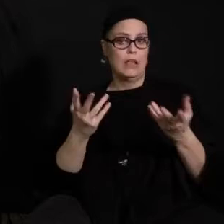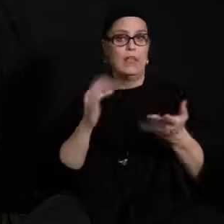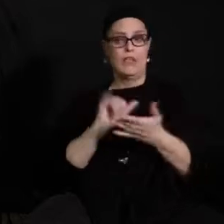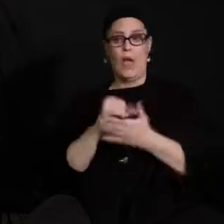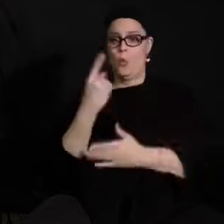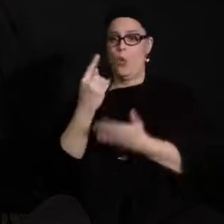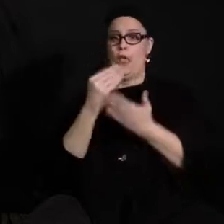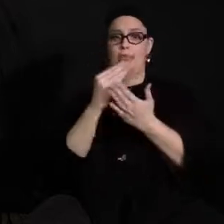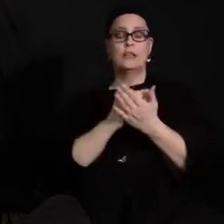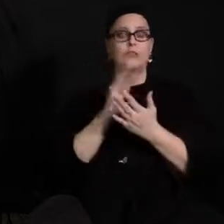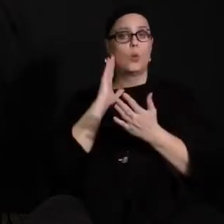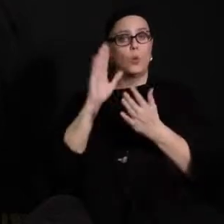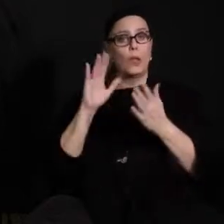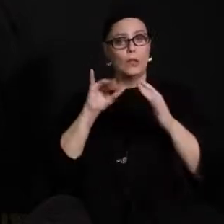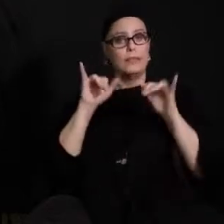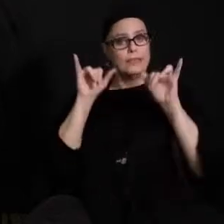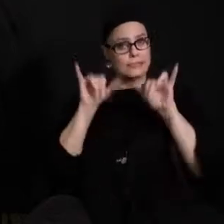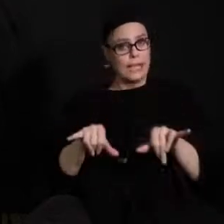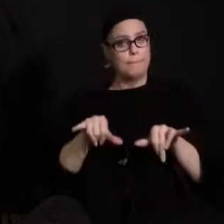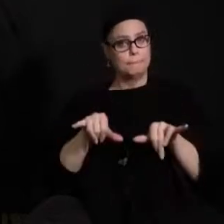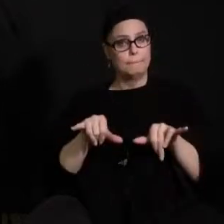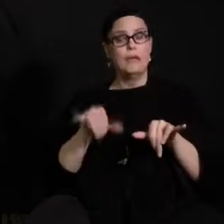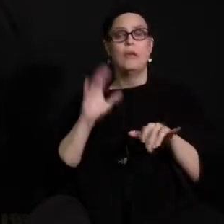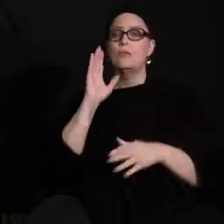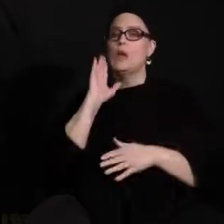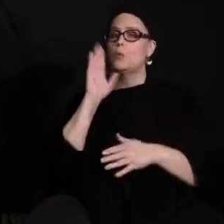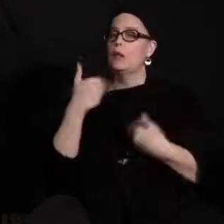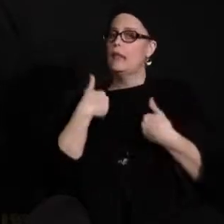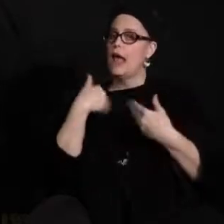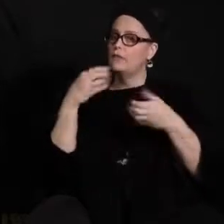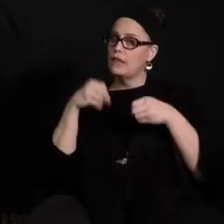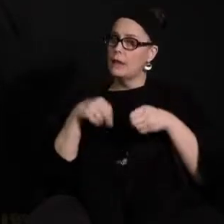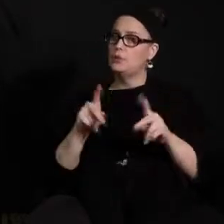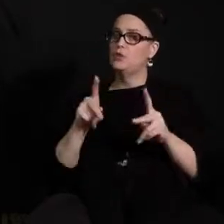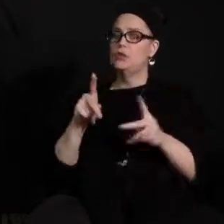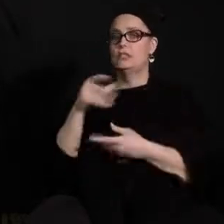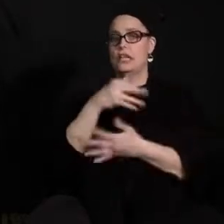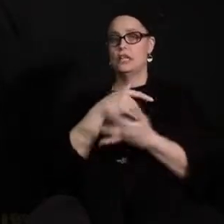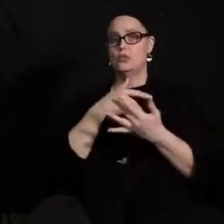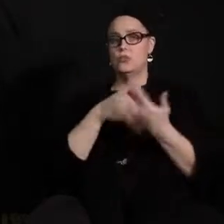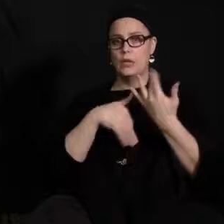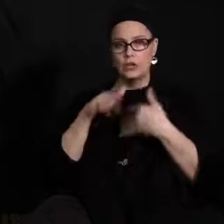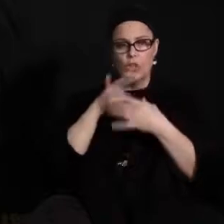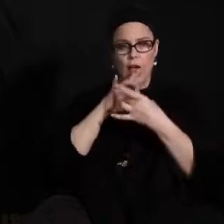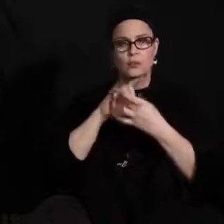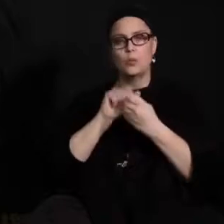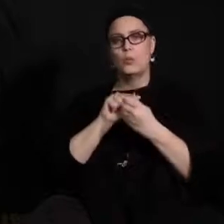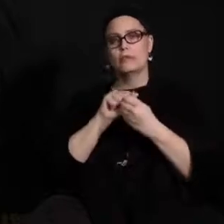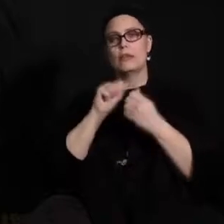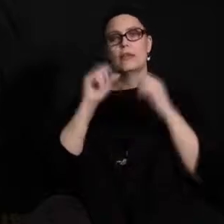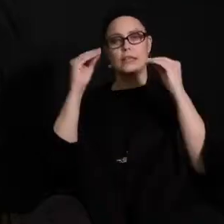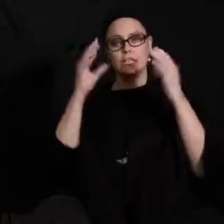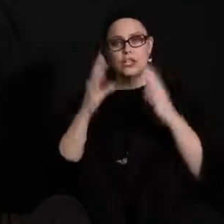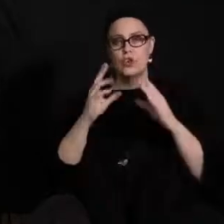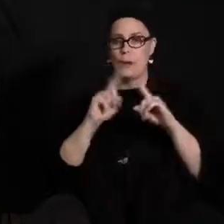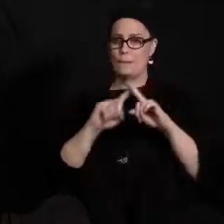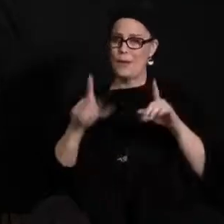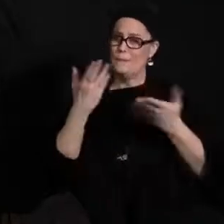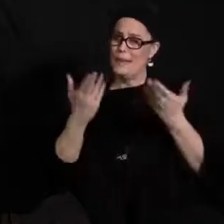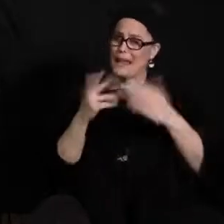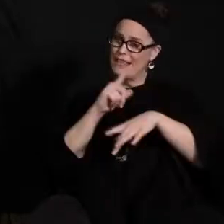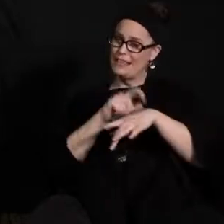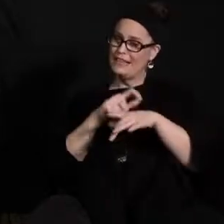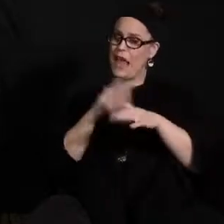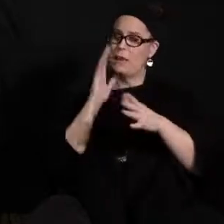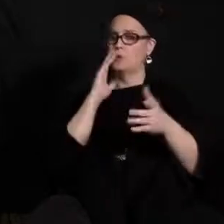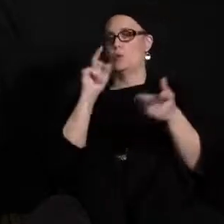lesson will be the same and they will have opportunities to interact with their teacher. However, the times may change a little bit.